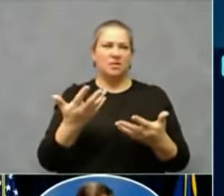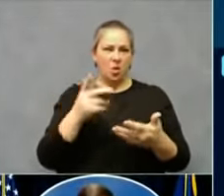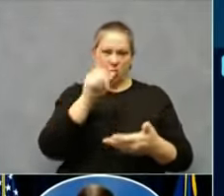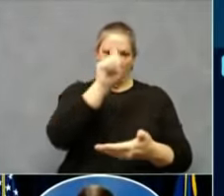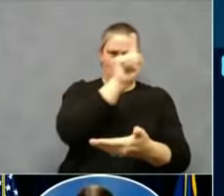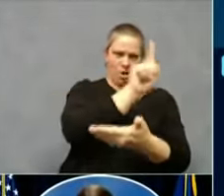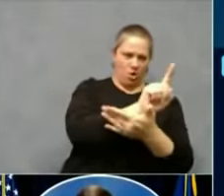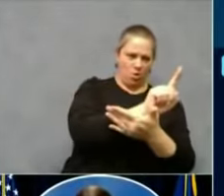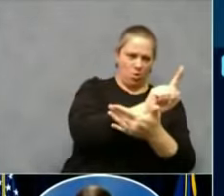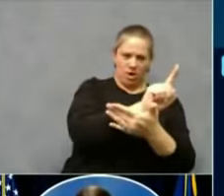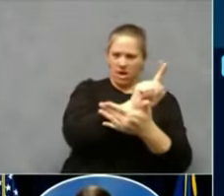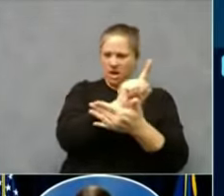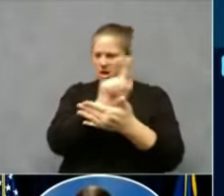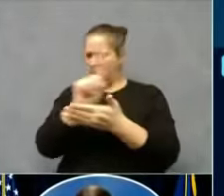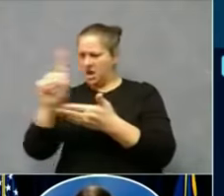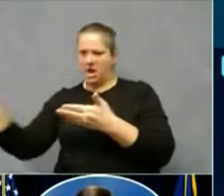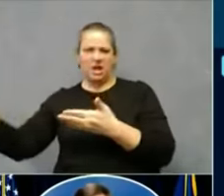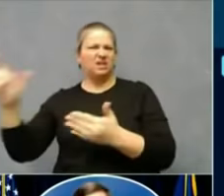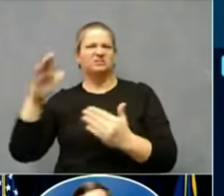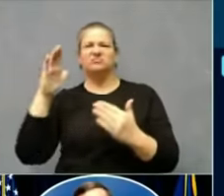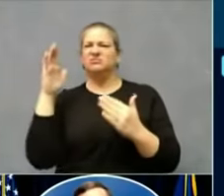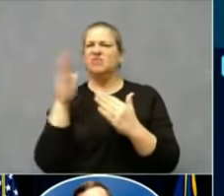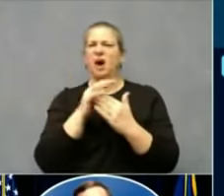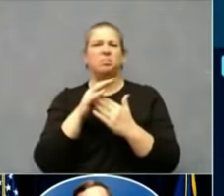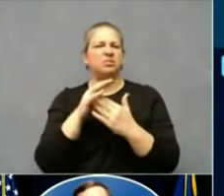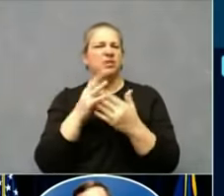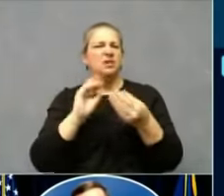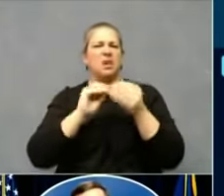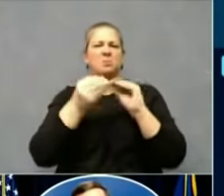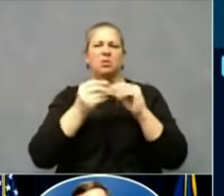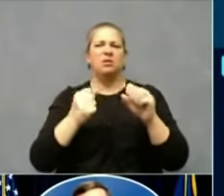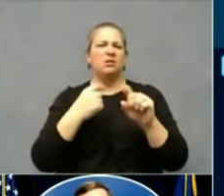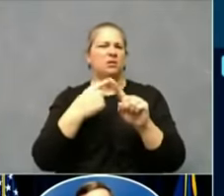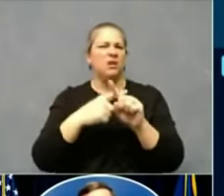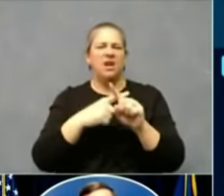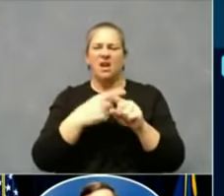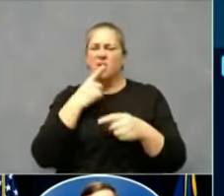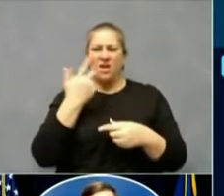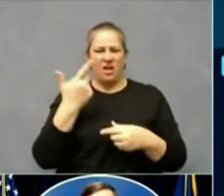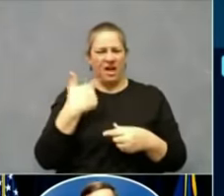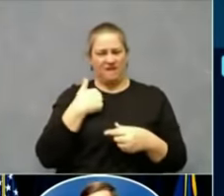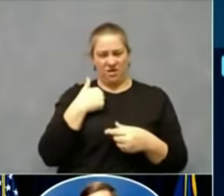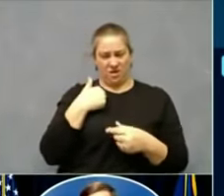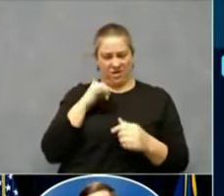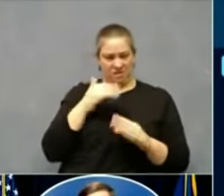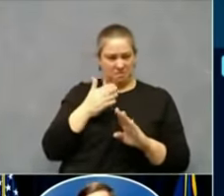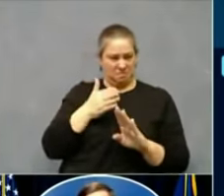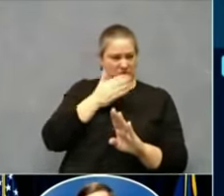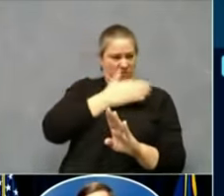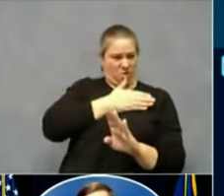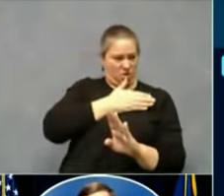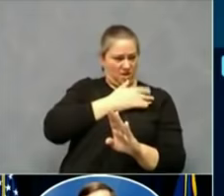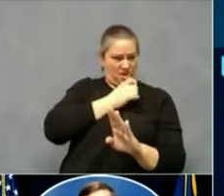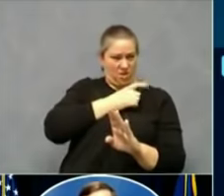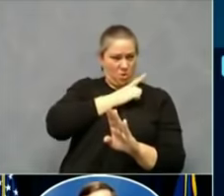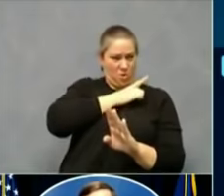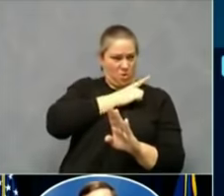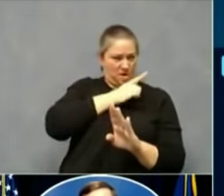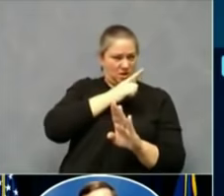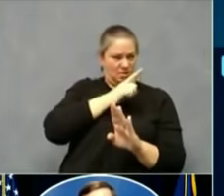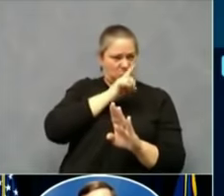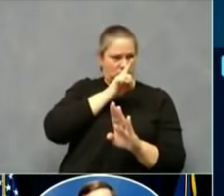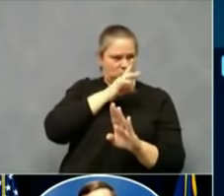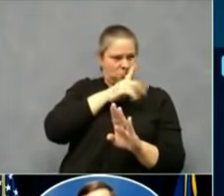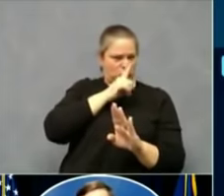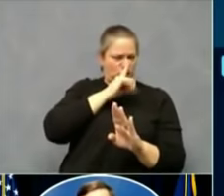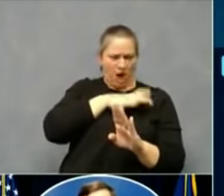,000 cases. It was 3,000 plus cases more than the previous week. Do you remember how shocking it was when